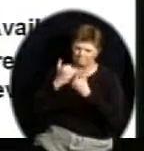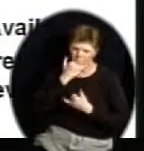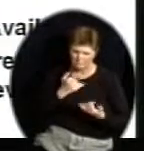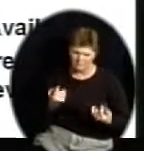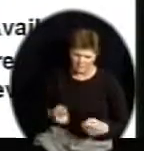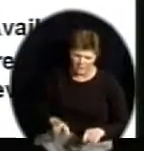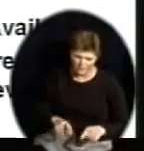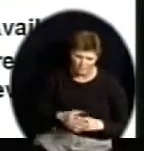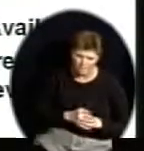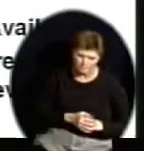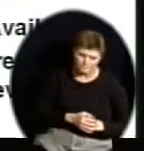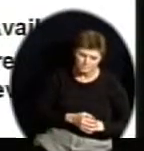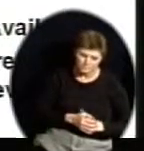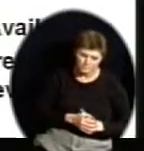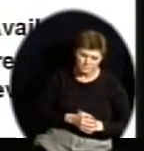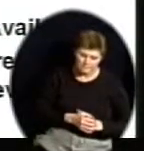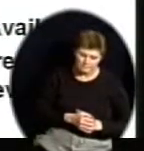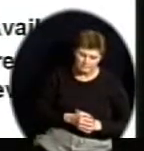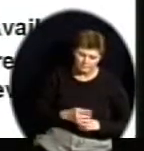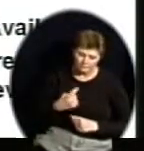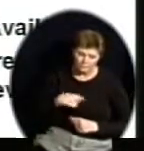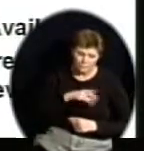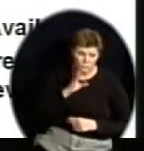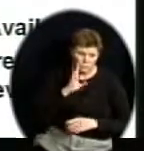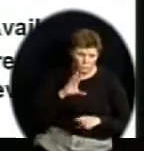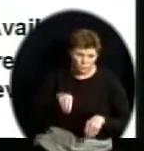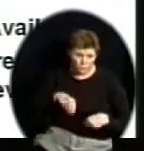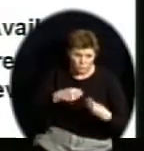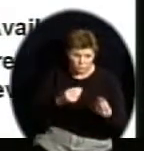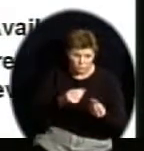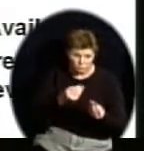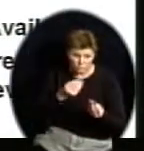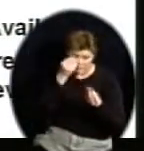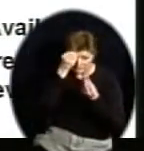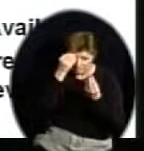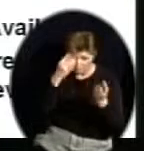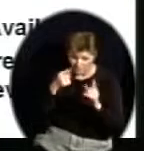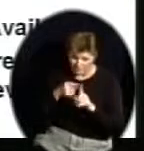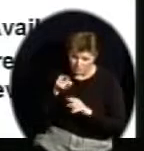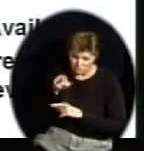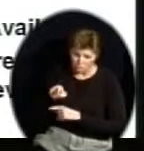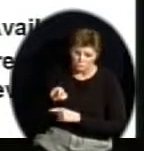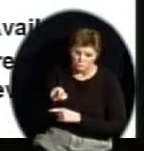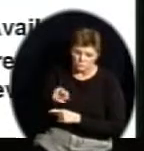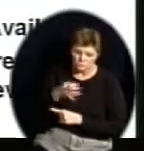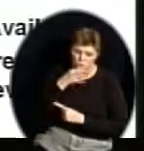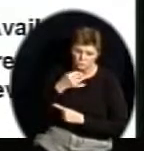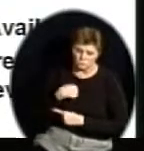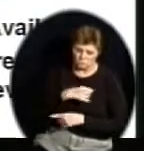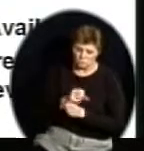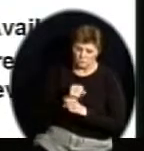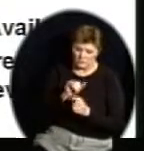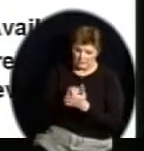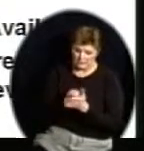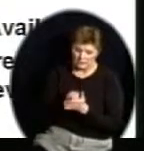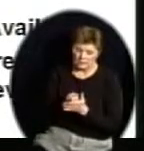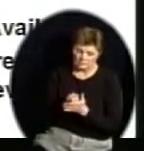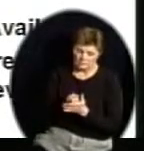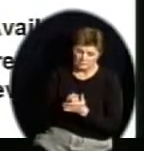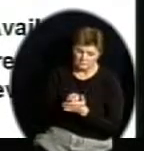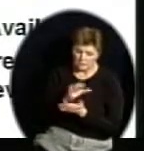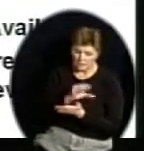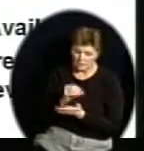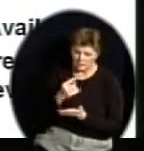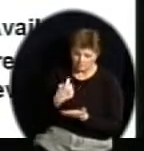as well as individuals in the school. We will provide that data, of course, to you as soon as it is released to us and verified and corrected.